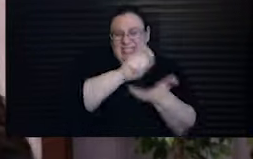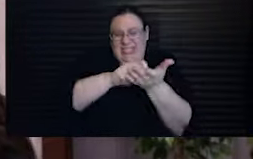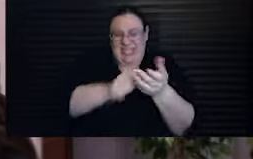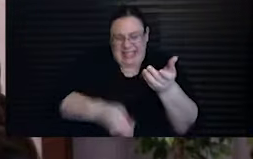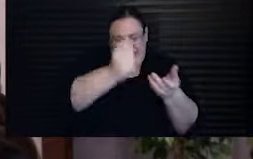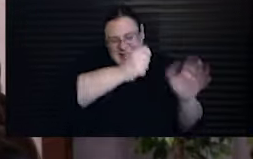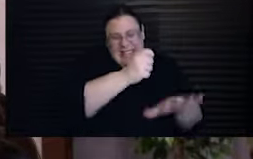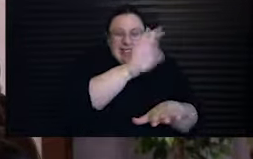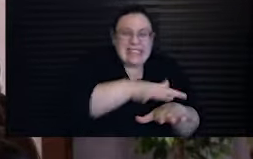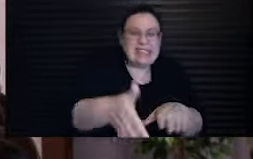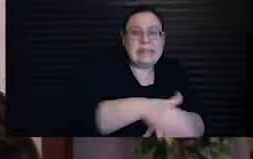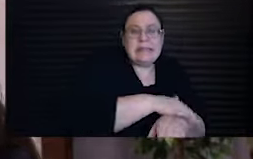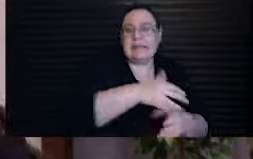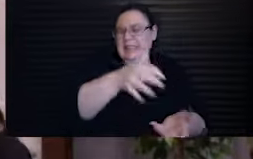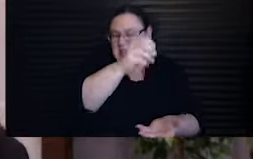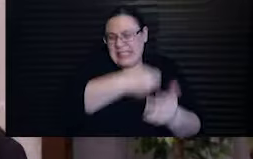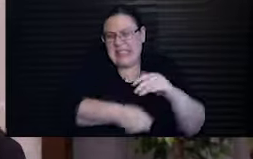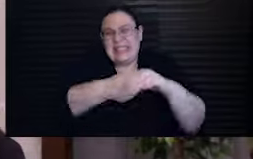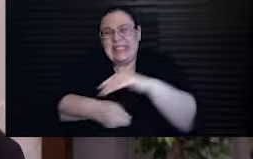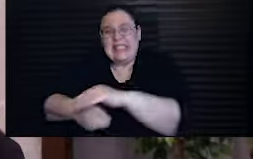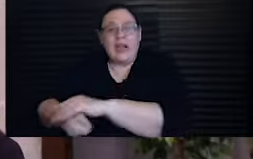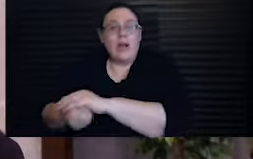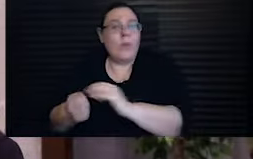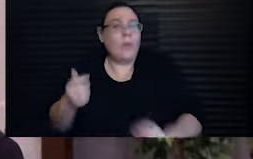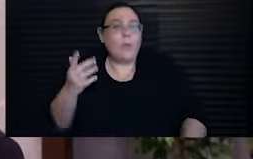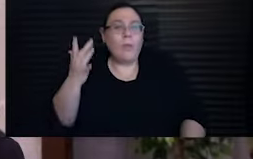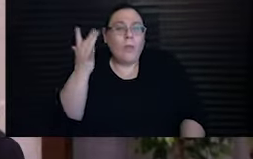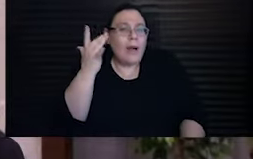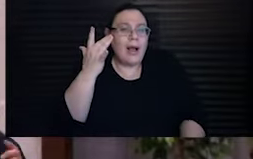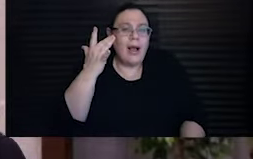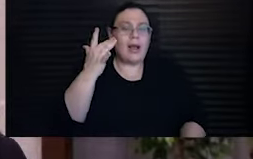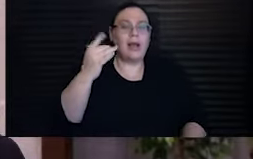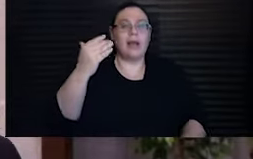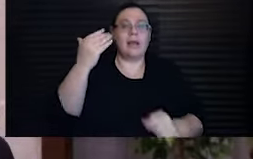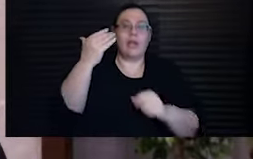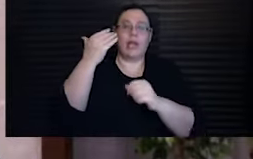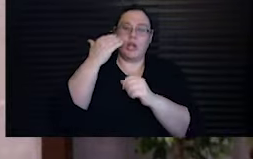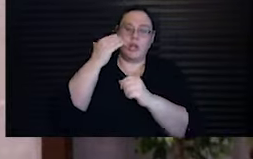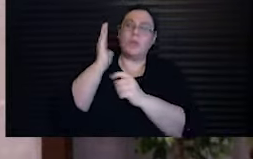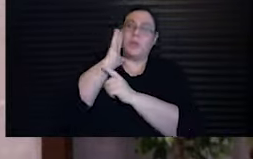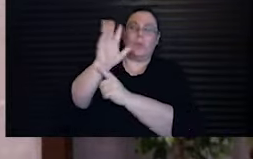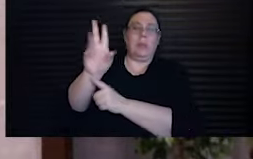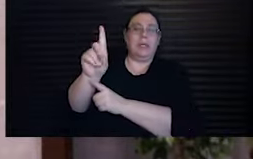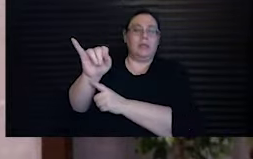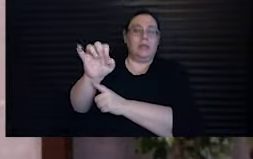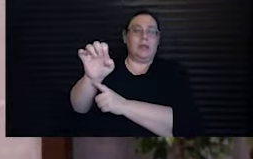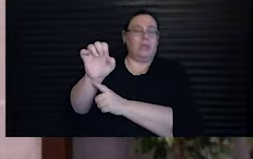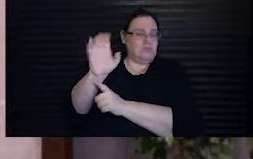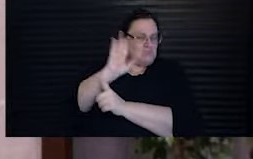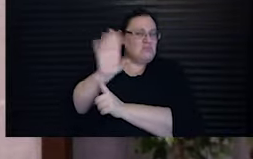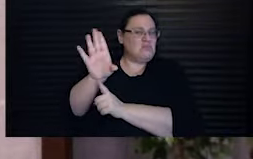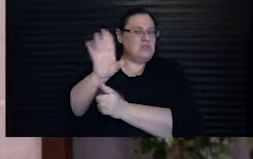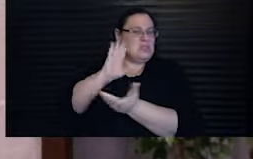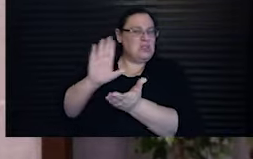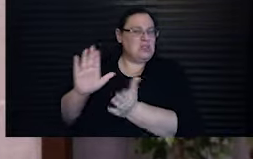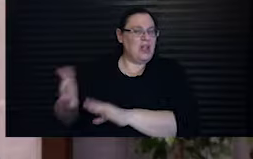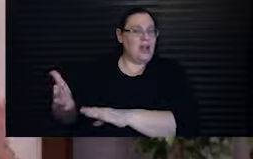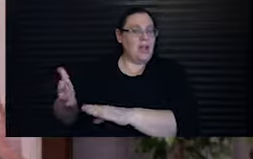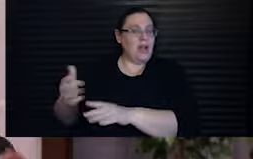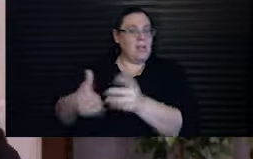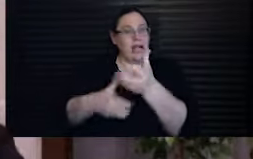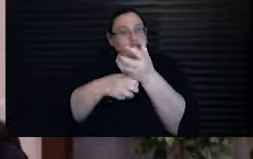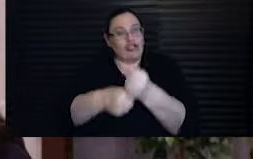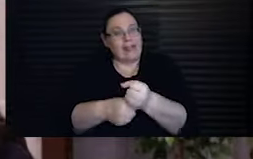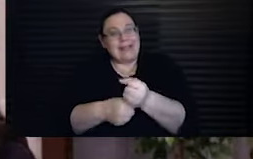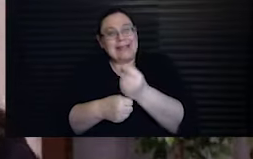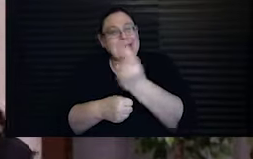Why did they do that? Because on some level, they knew that they would die. But they also trusted that someone,